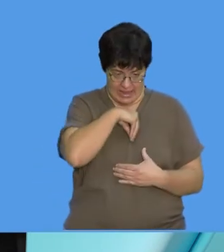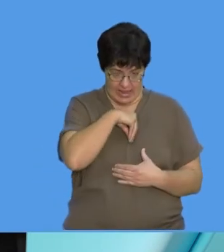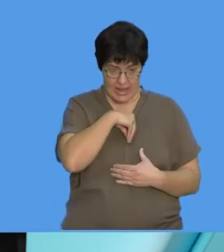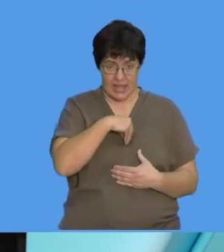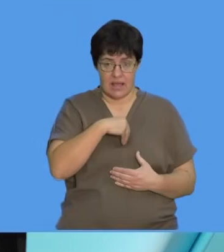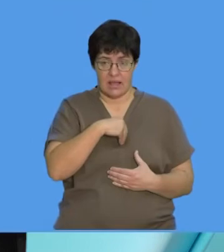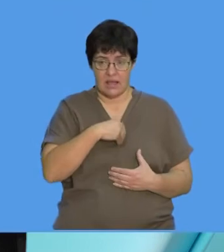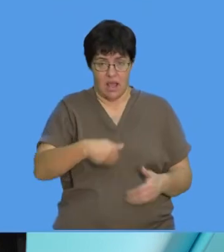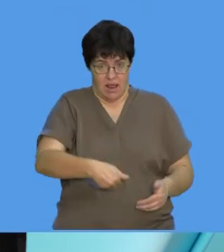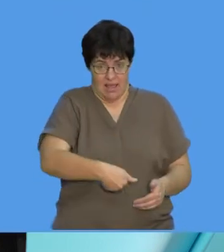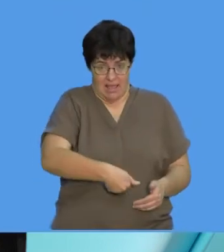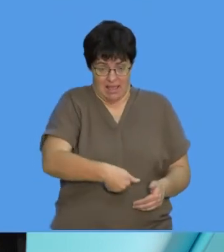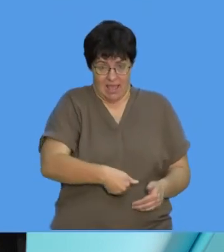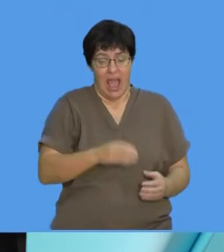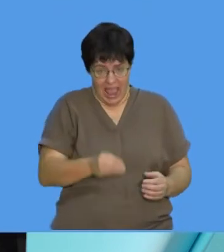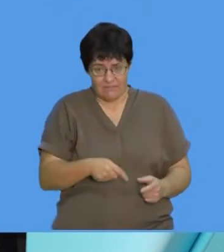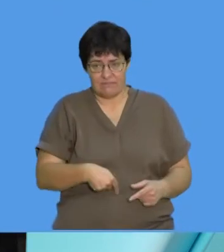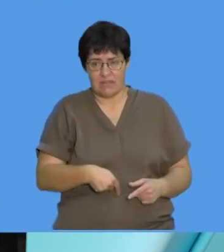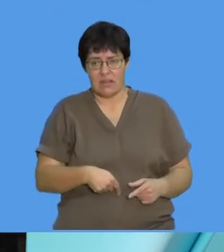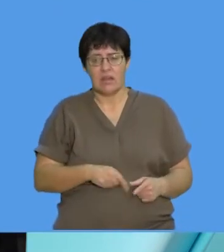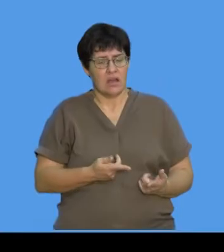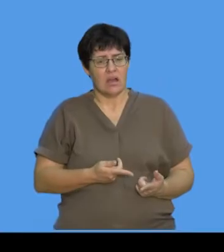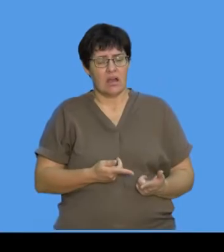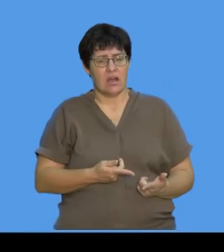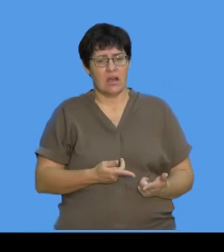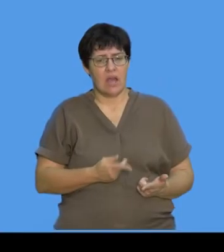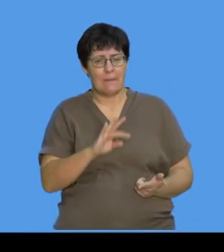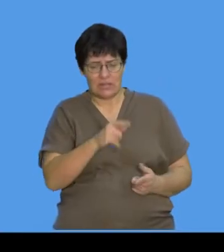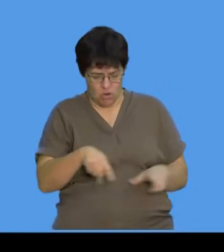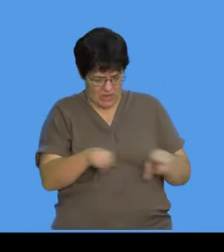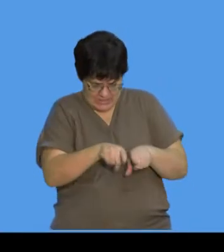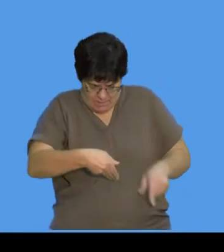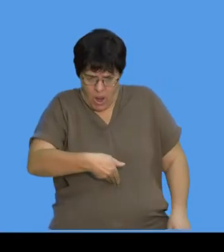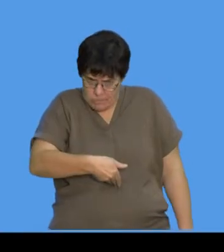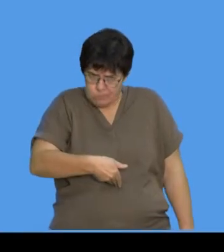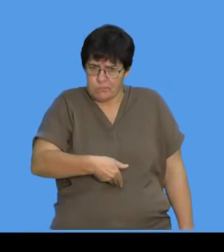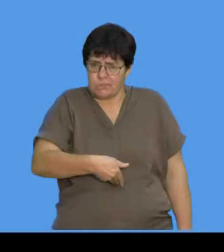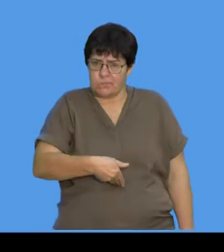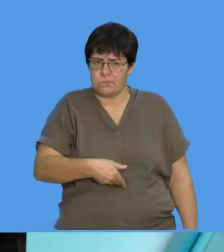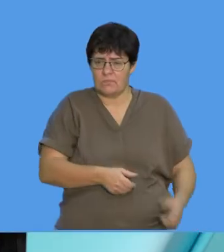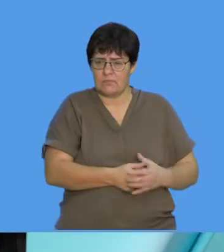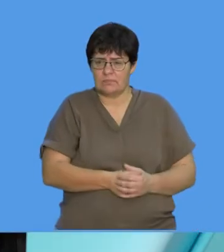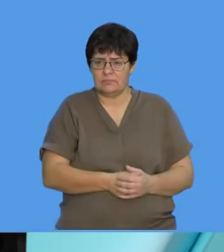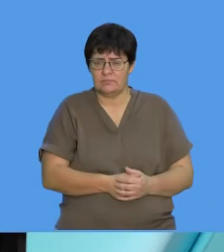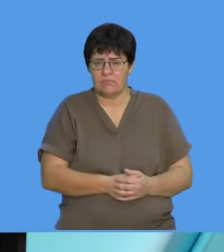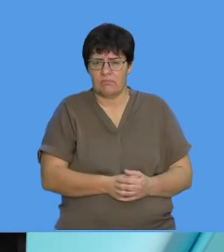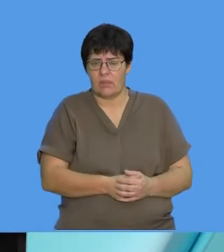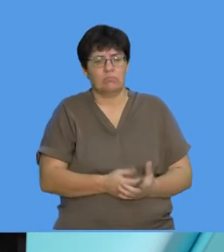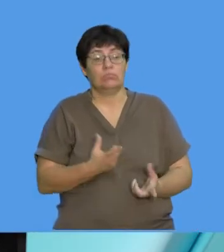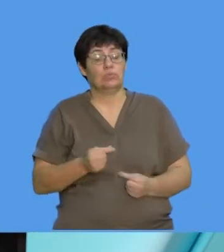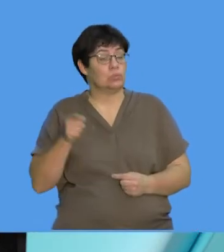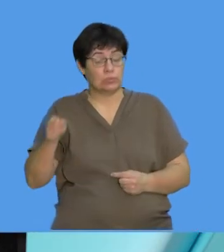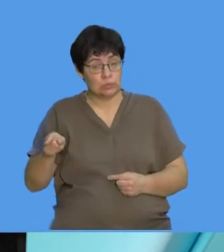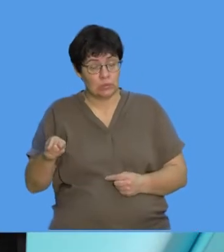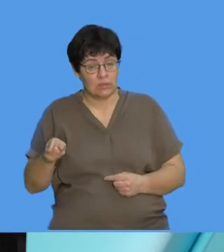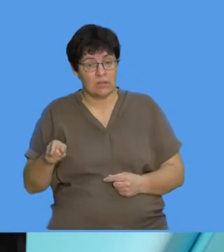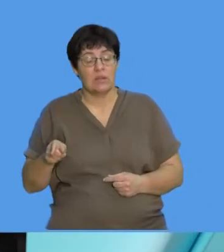bacteria in your large intestine. Can you see that? Right. I've put a picture of your intestine in there. And